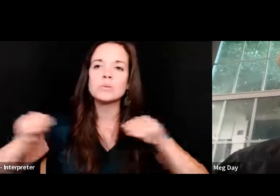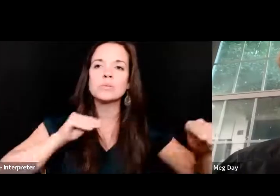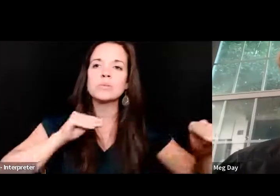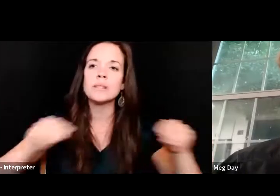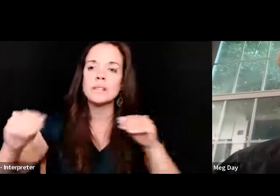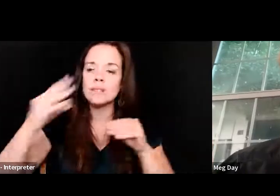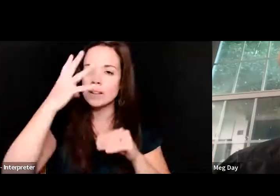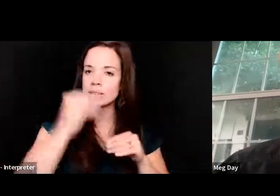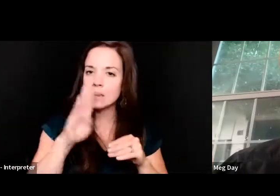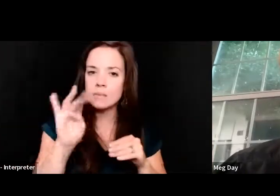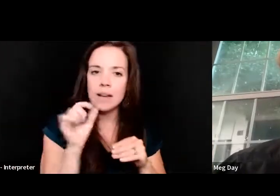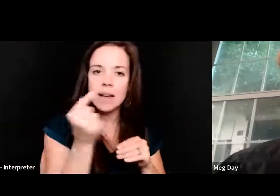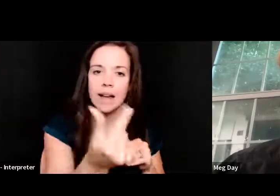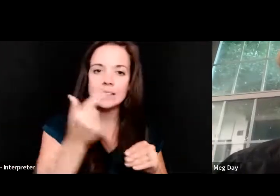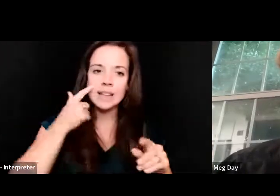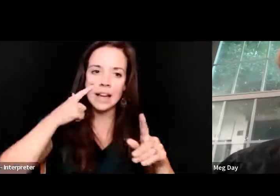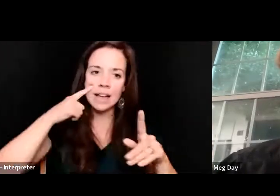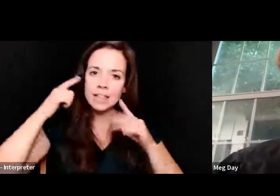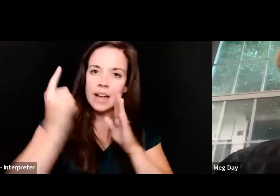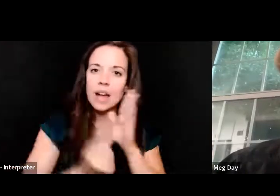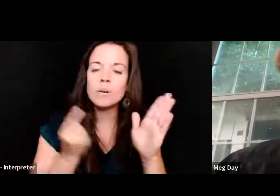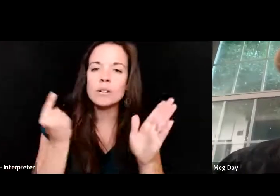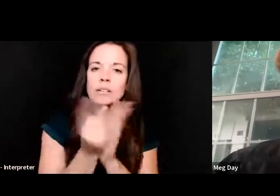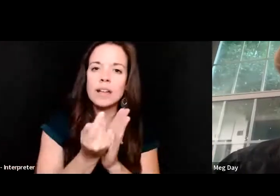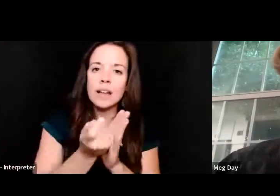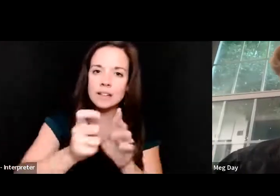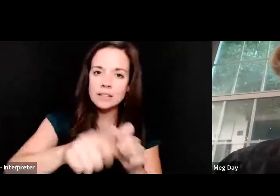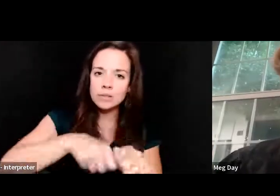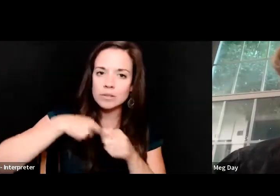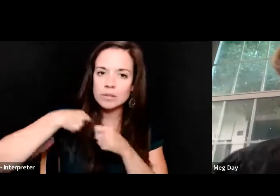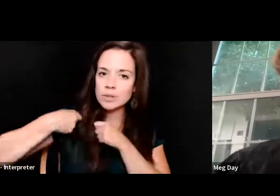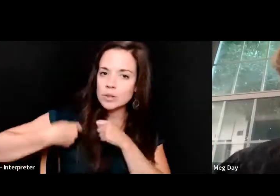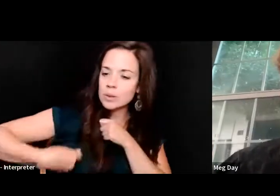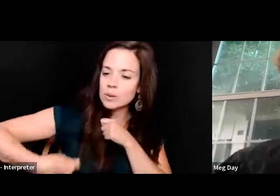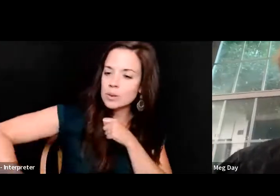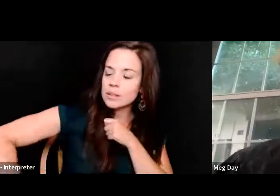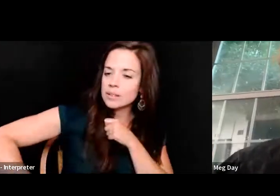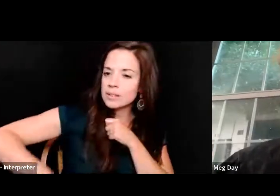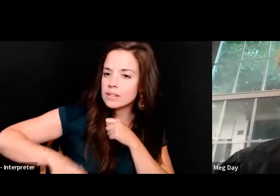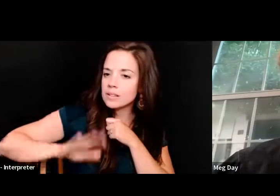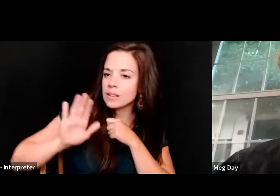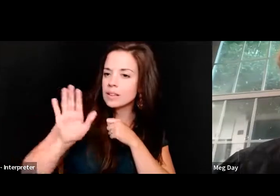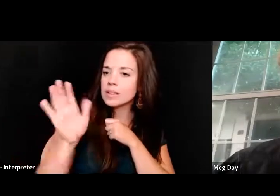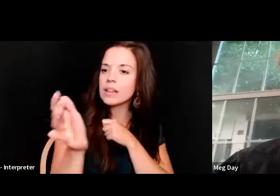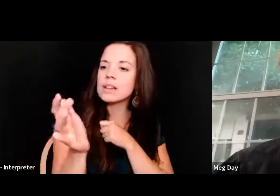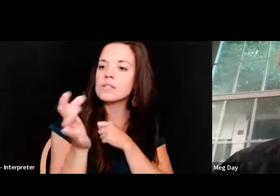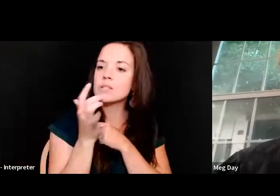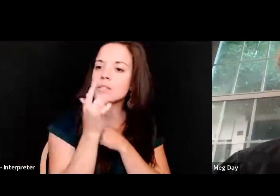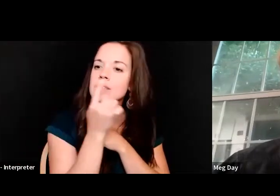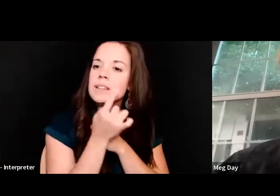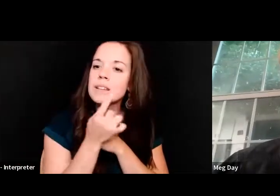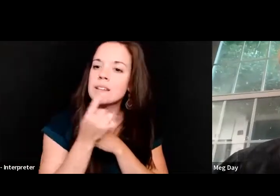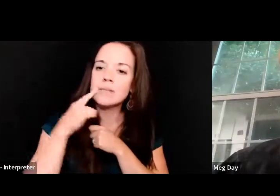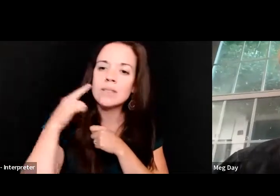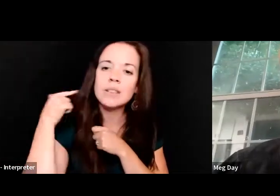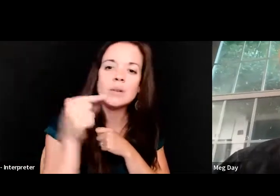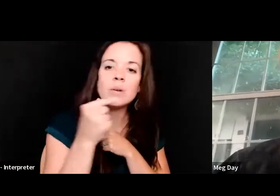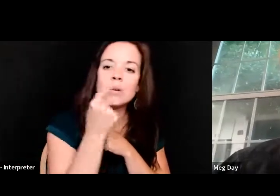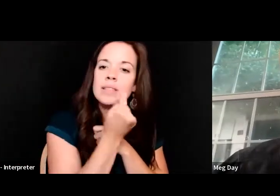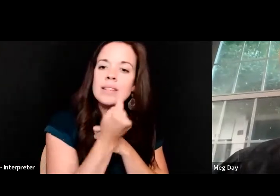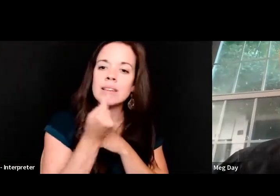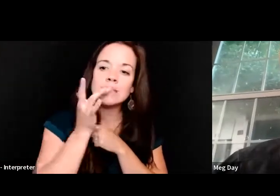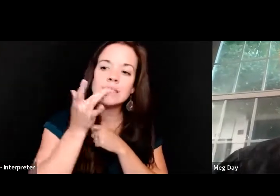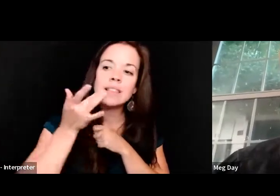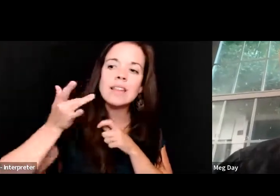hourglass sand of their slow unzip. I catch your lip in the gold leaf glare of your neighbor's third shift